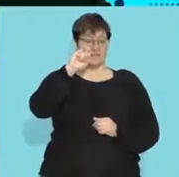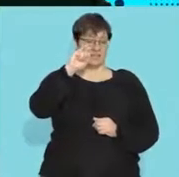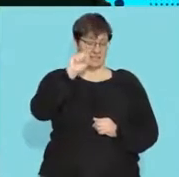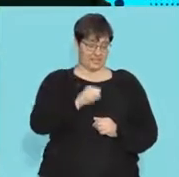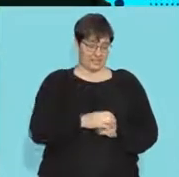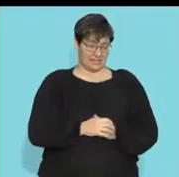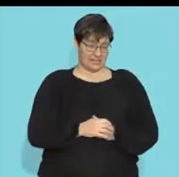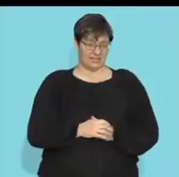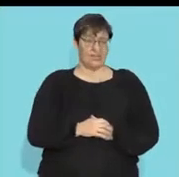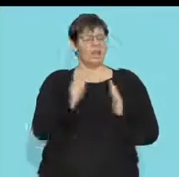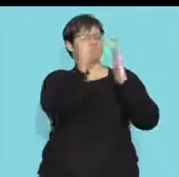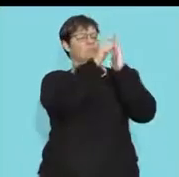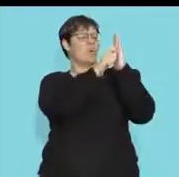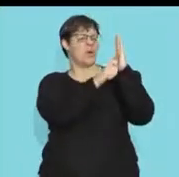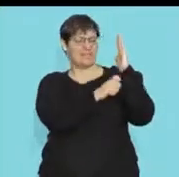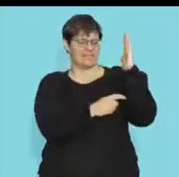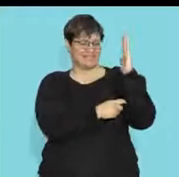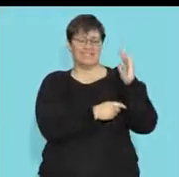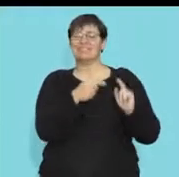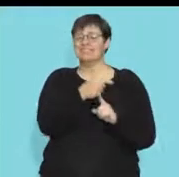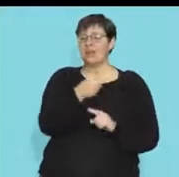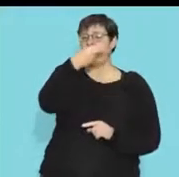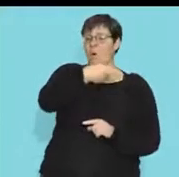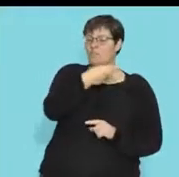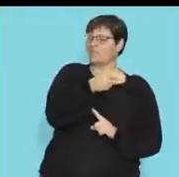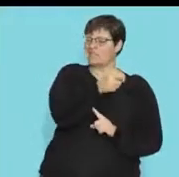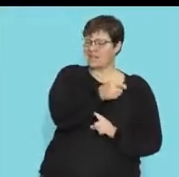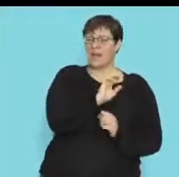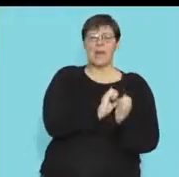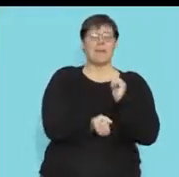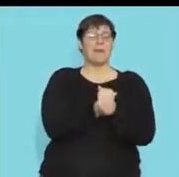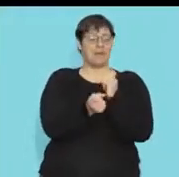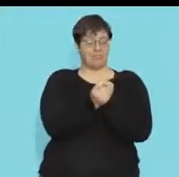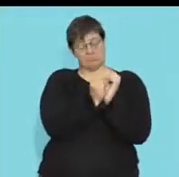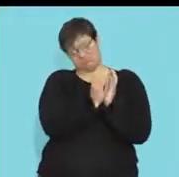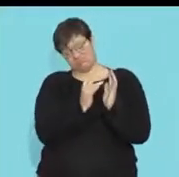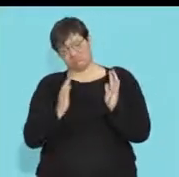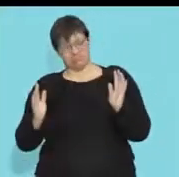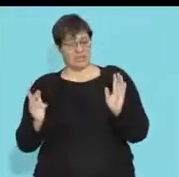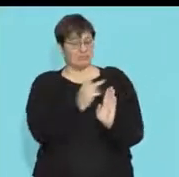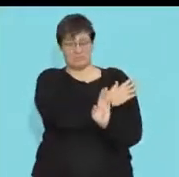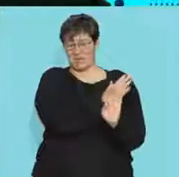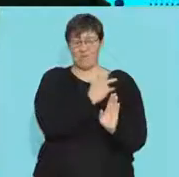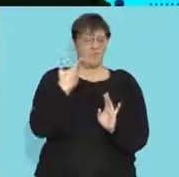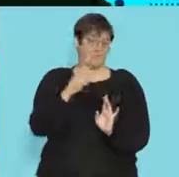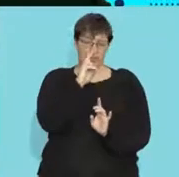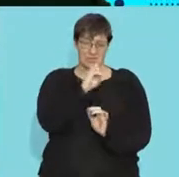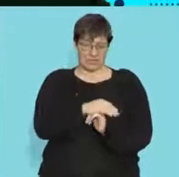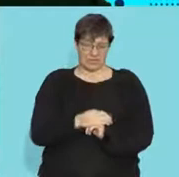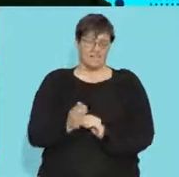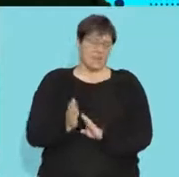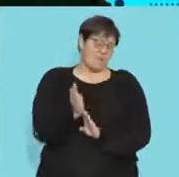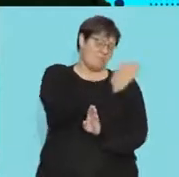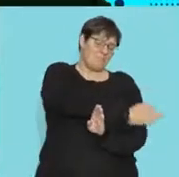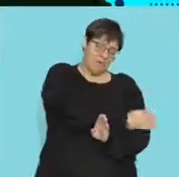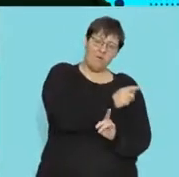few terms on the board here homeostasis has come up a lot in the sections that you have looked at and even in the last